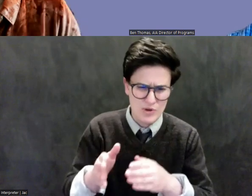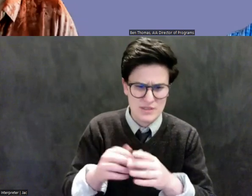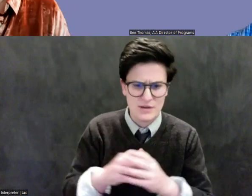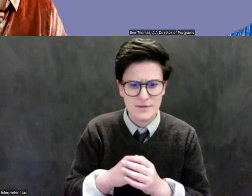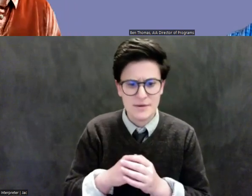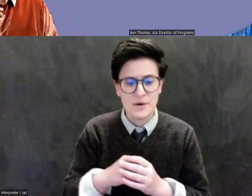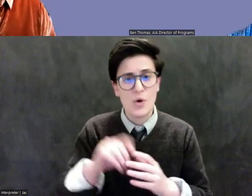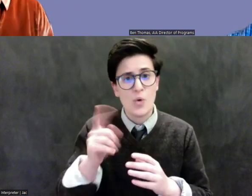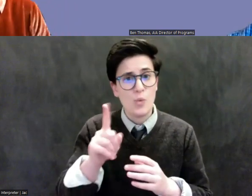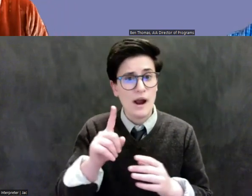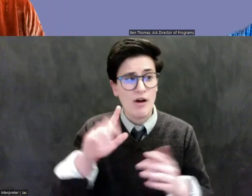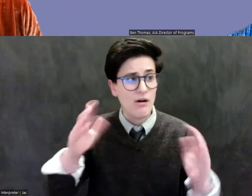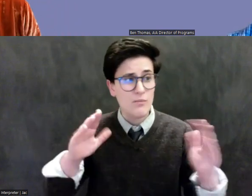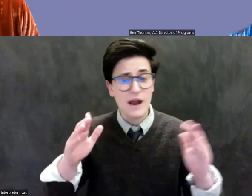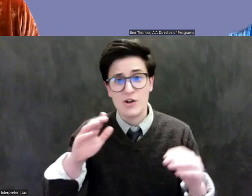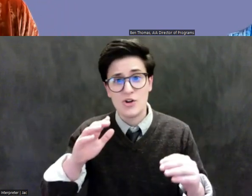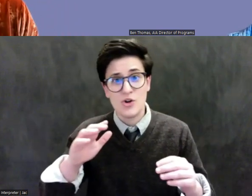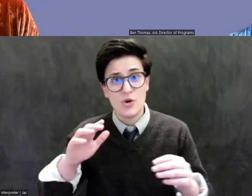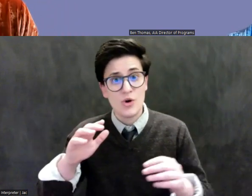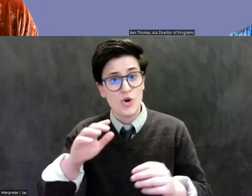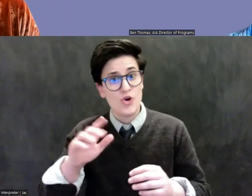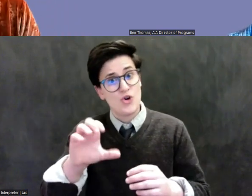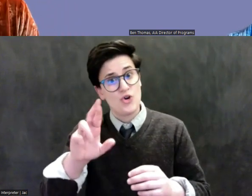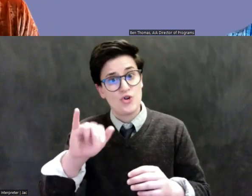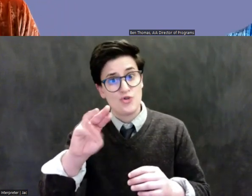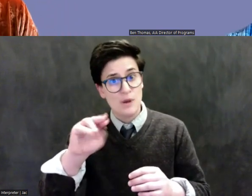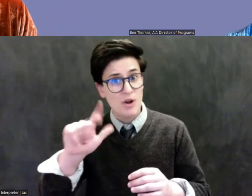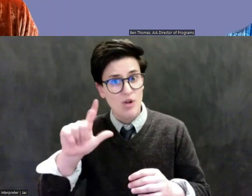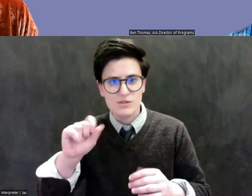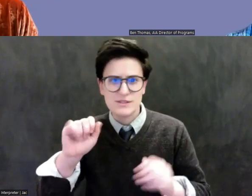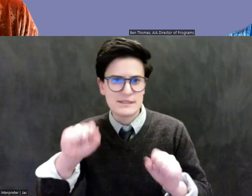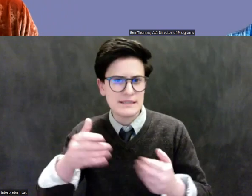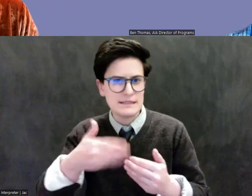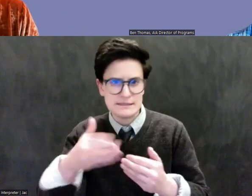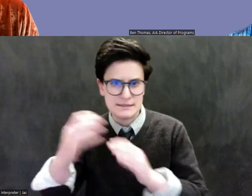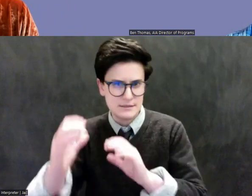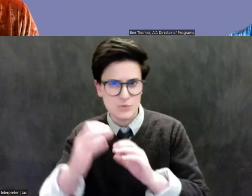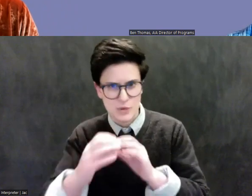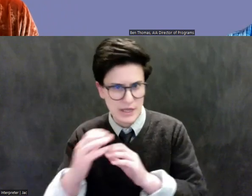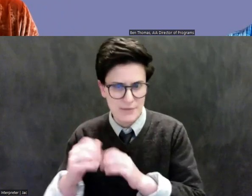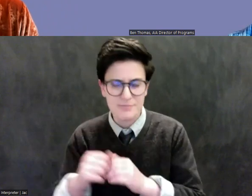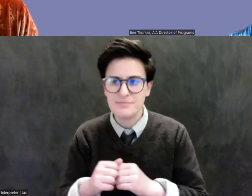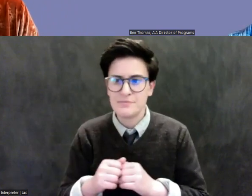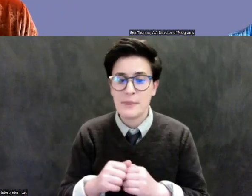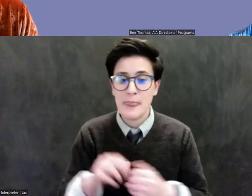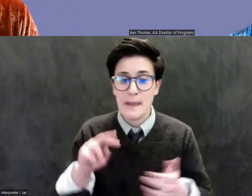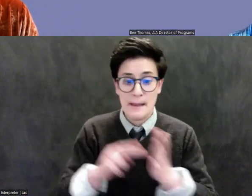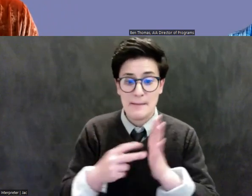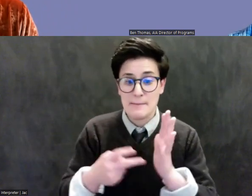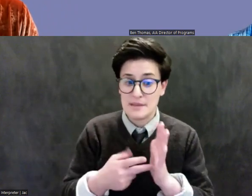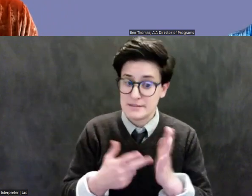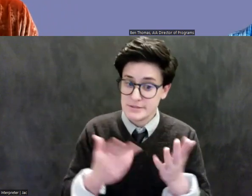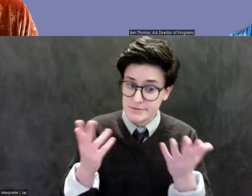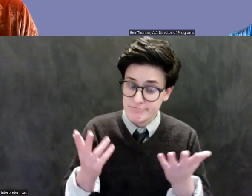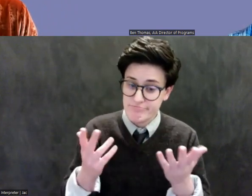quite freely. So whether they would have been successful, I think that's an open question, but, um, certainly U